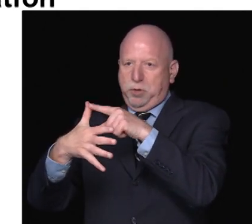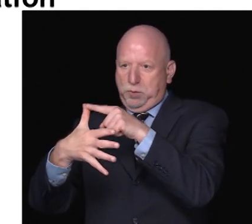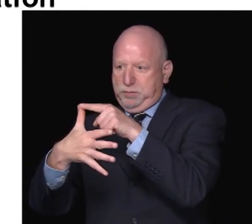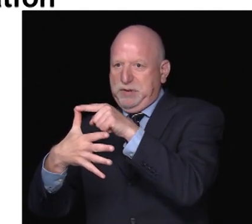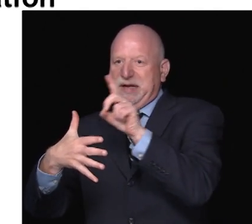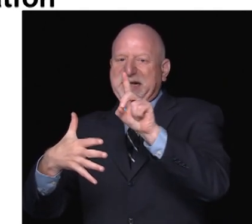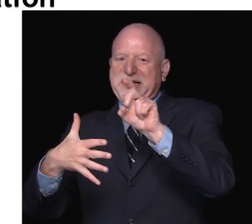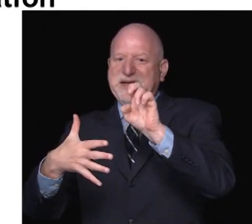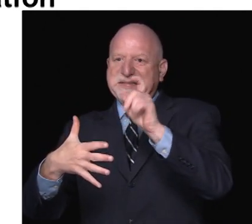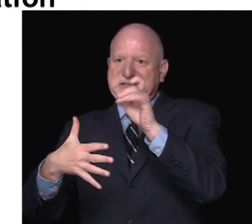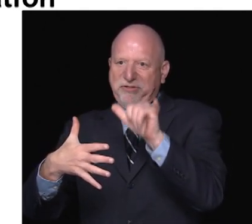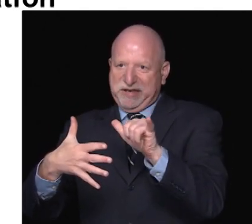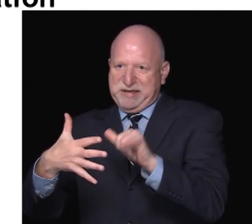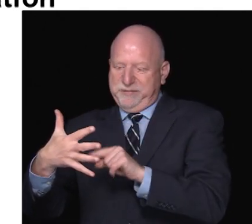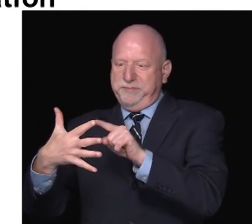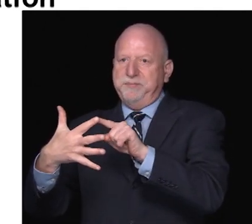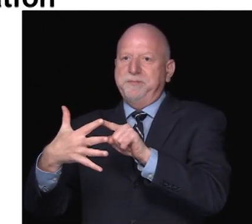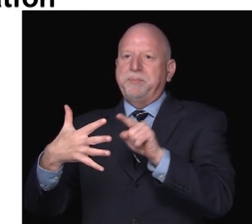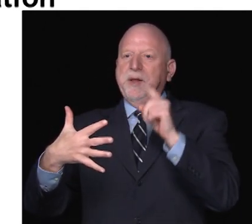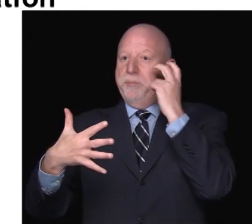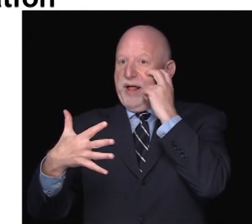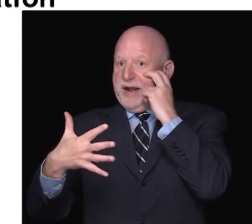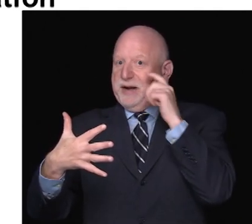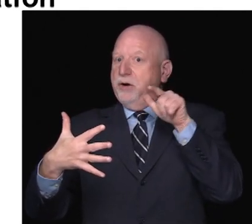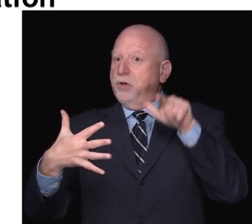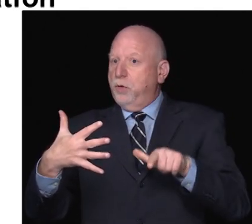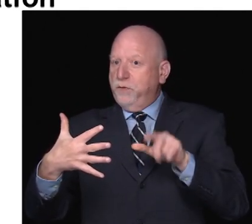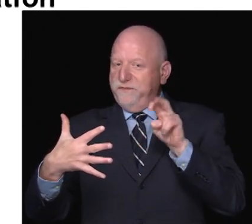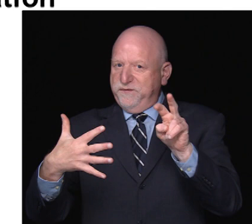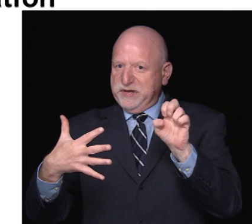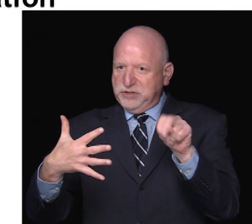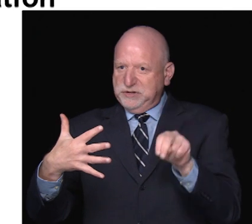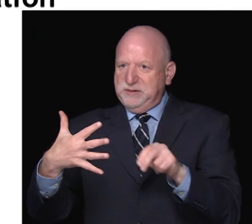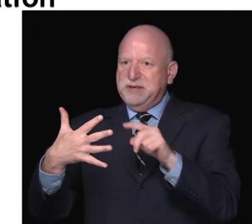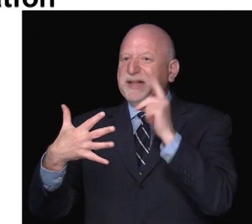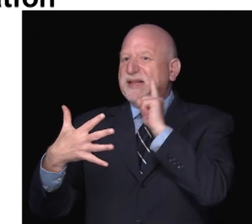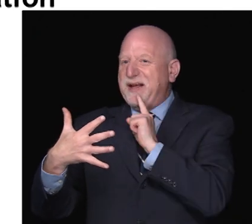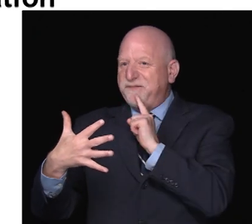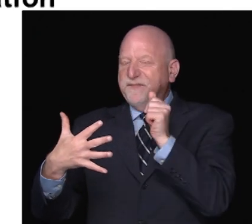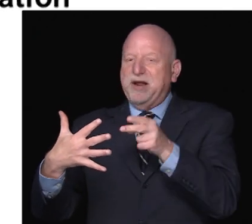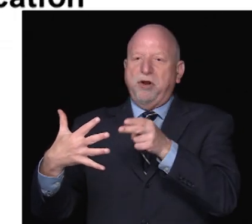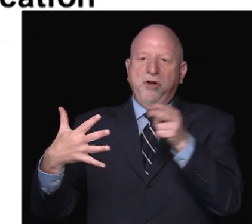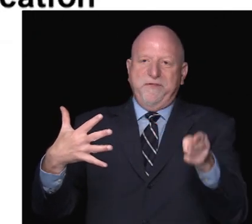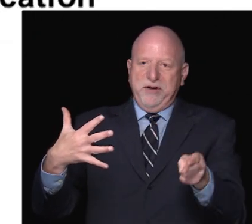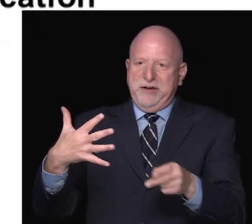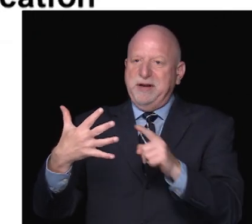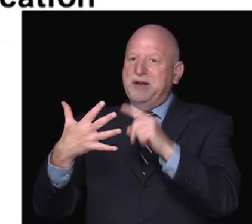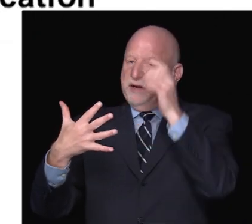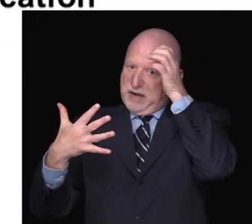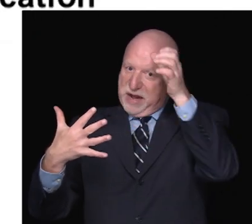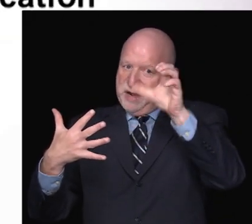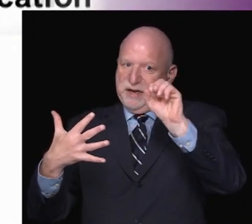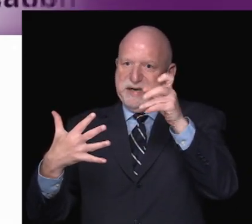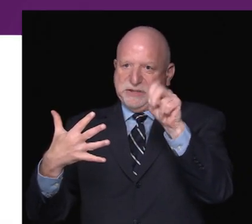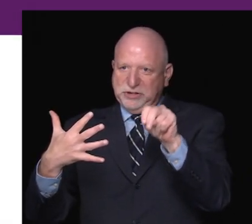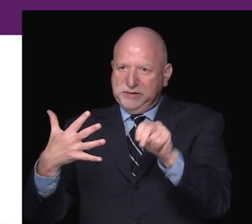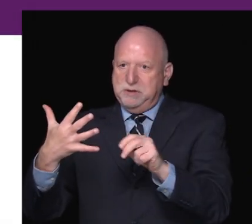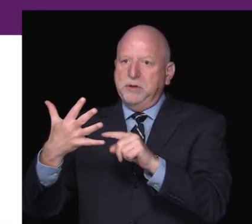dexterity, blind or low vision, deaf, hard of hearing, cognition, and communication.